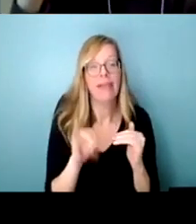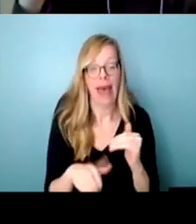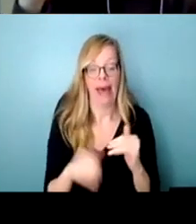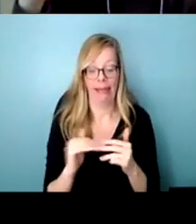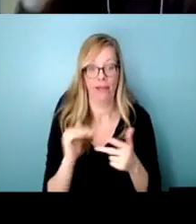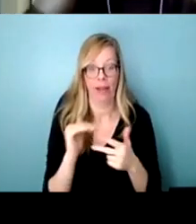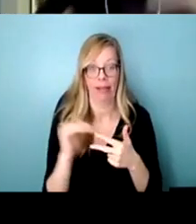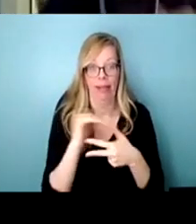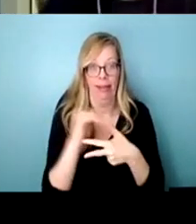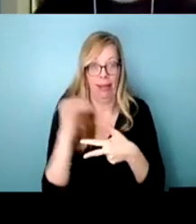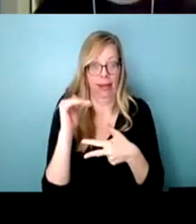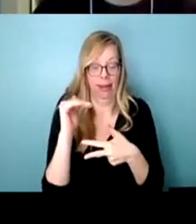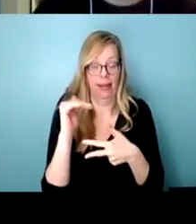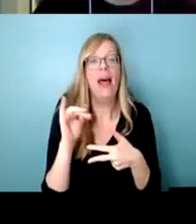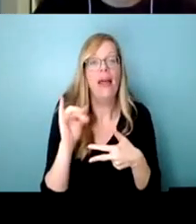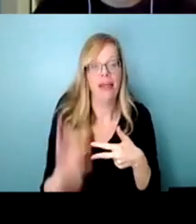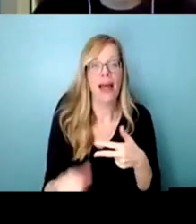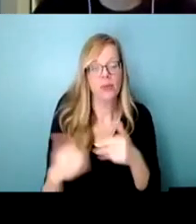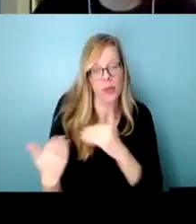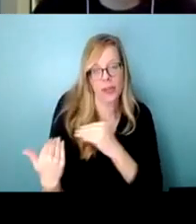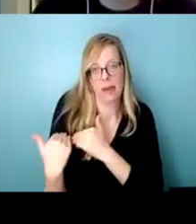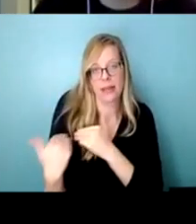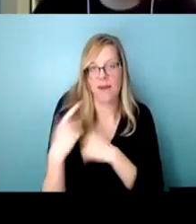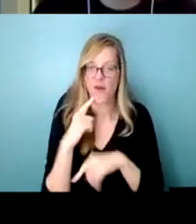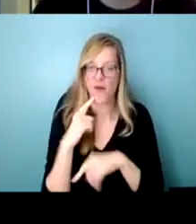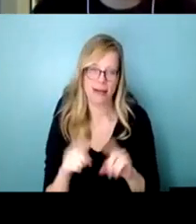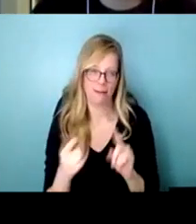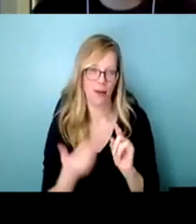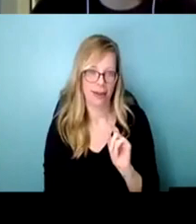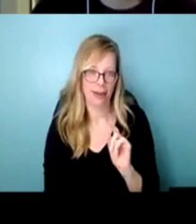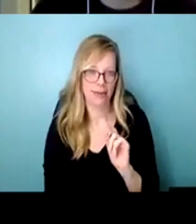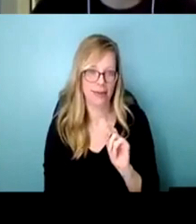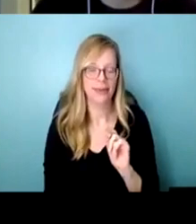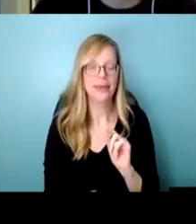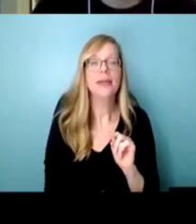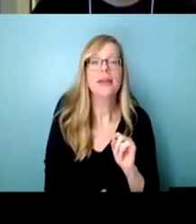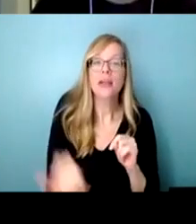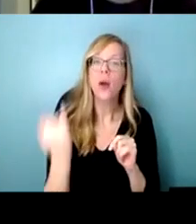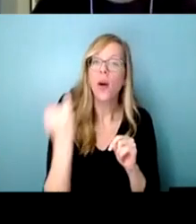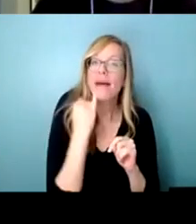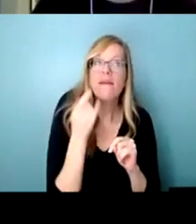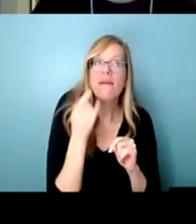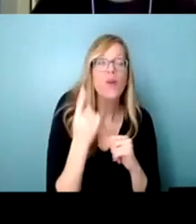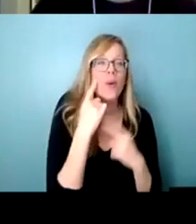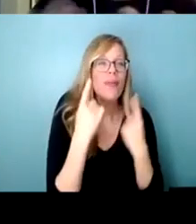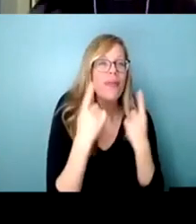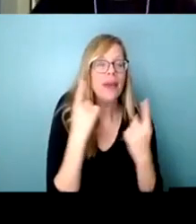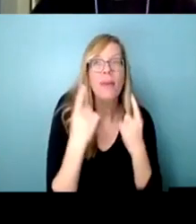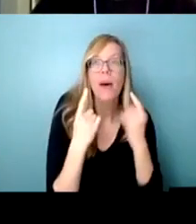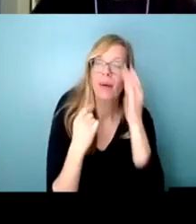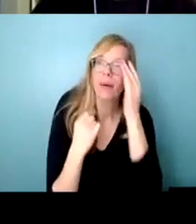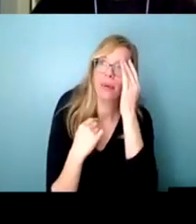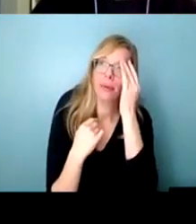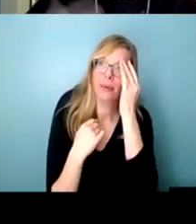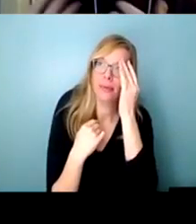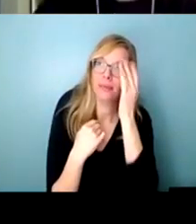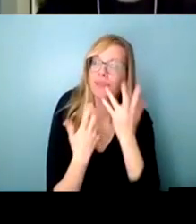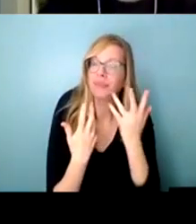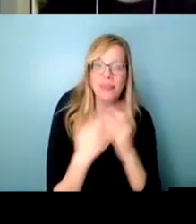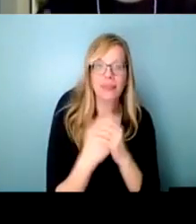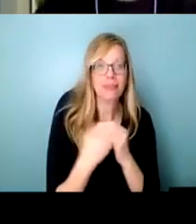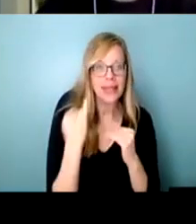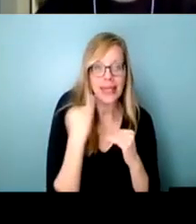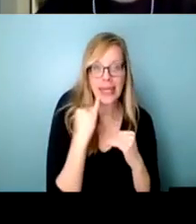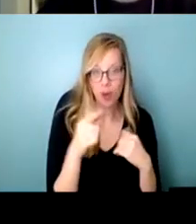are responsible for different things and so that's an important thing when you're thinking about um if you want to you know make your